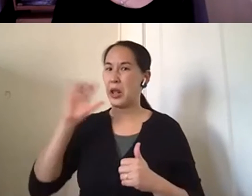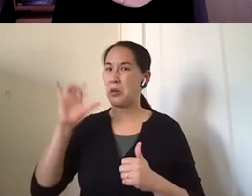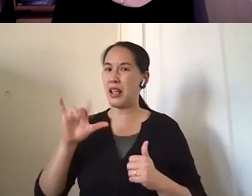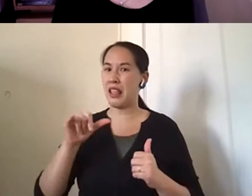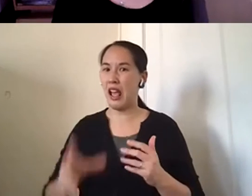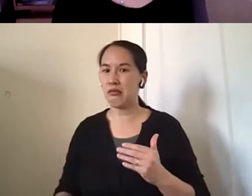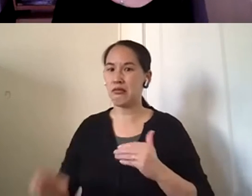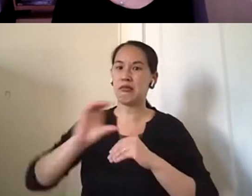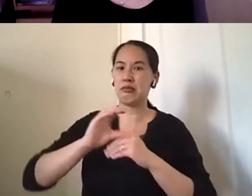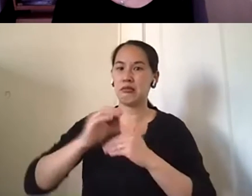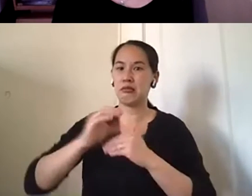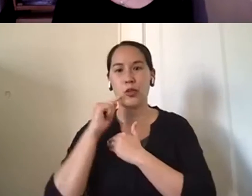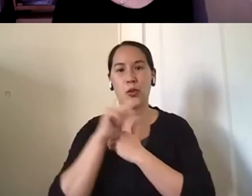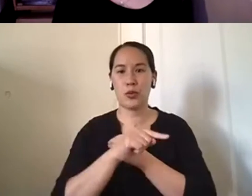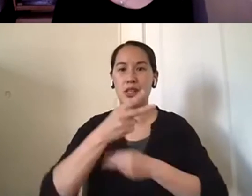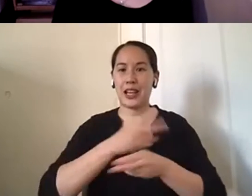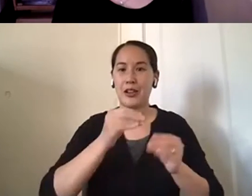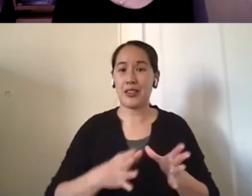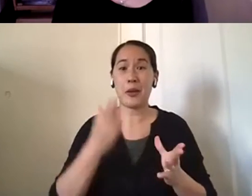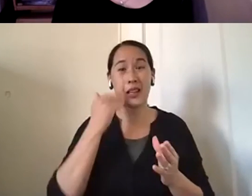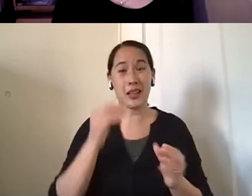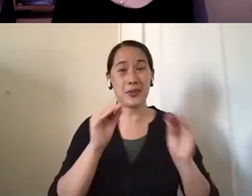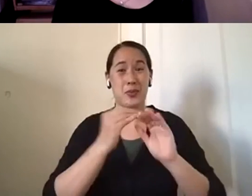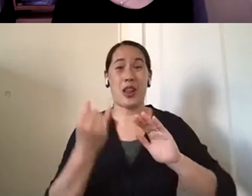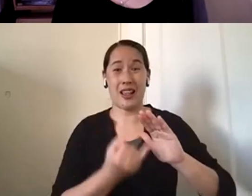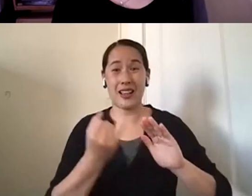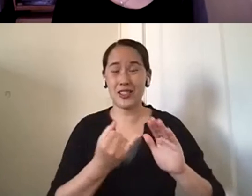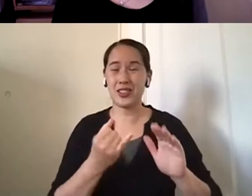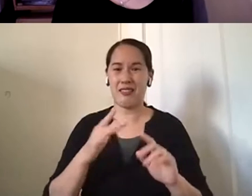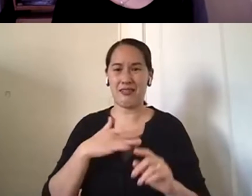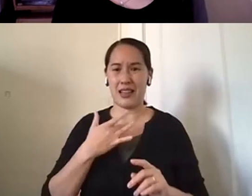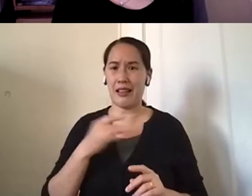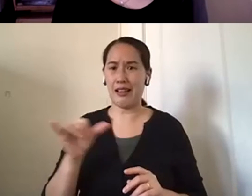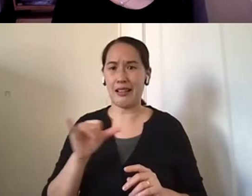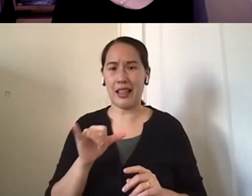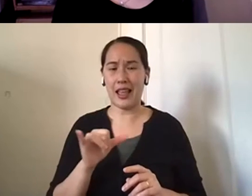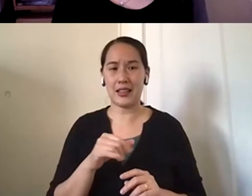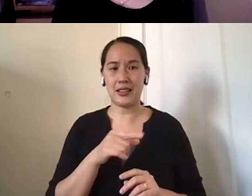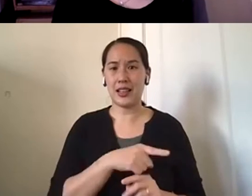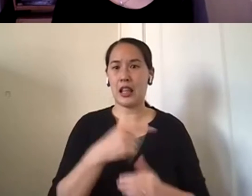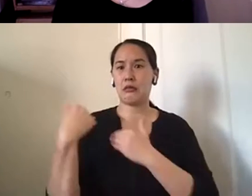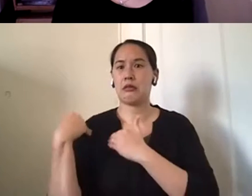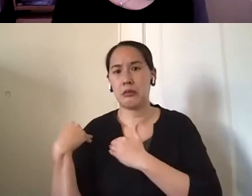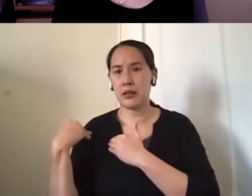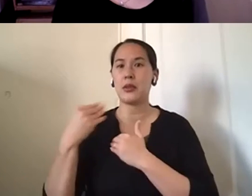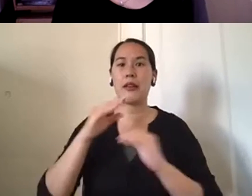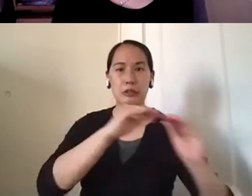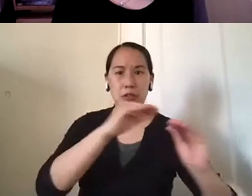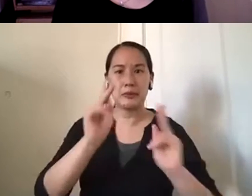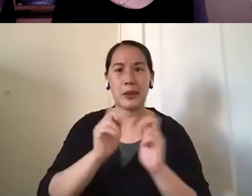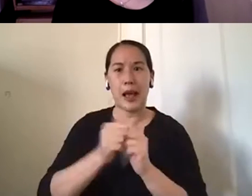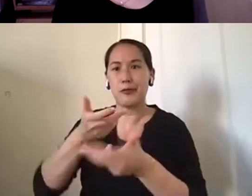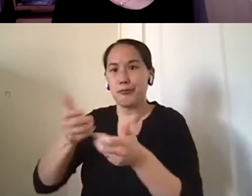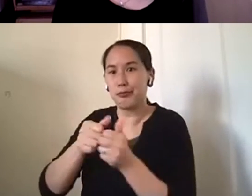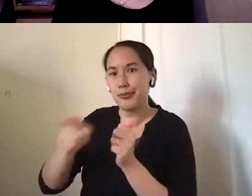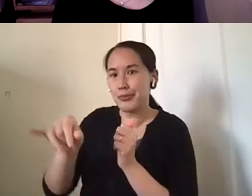a way to, um, deal with the isolation, but then also maybe to feel like they're responsible for sort of coaching people on how